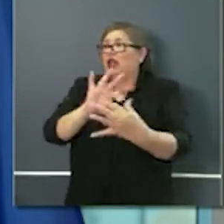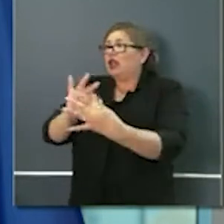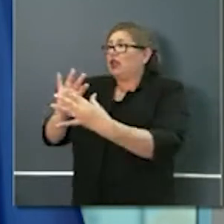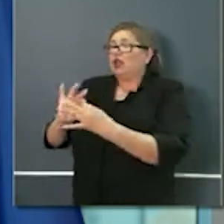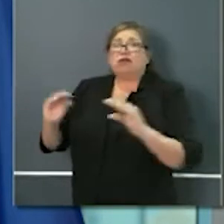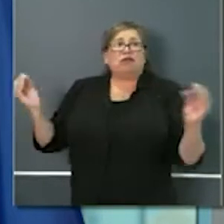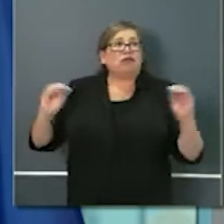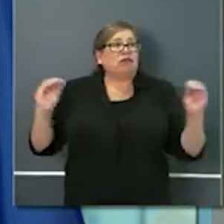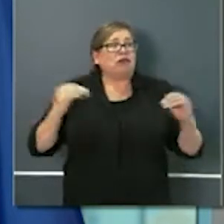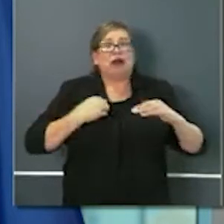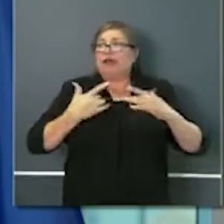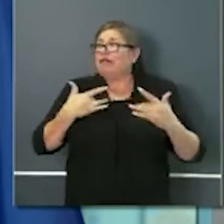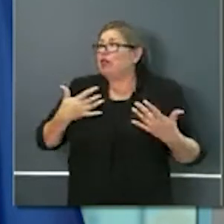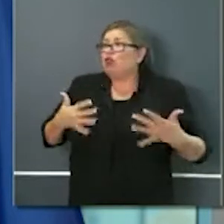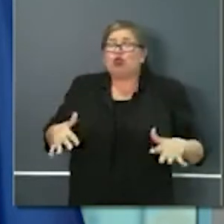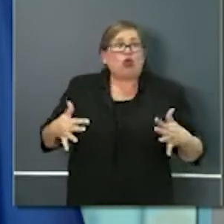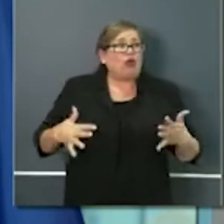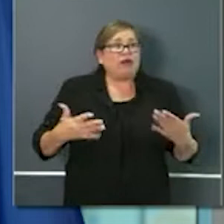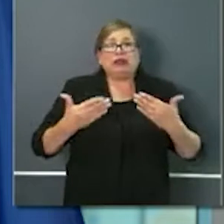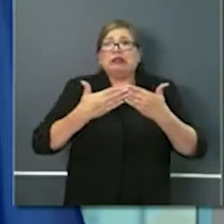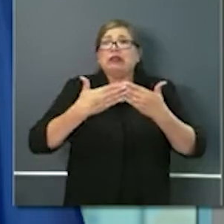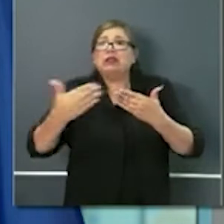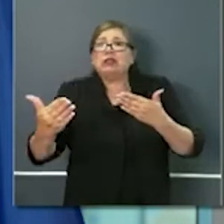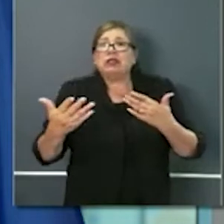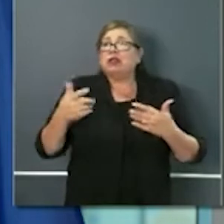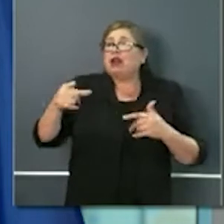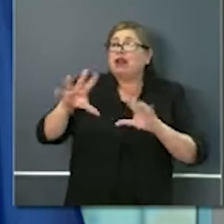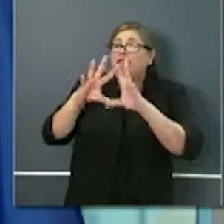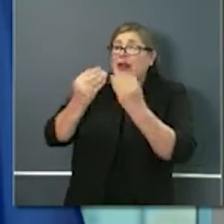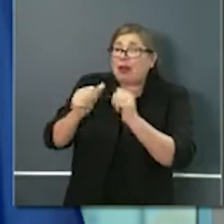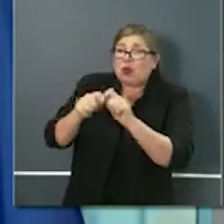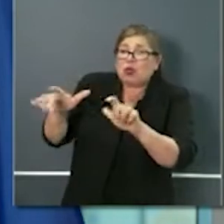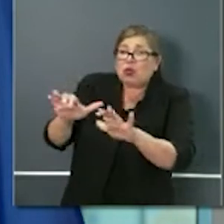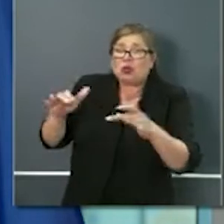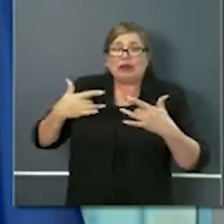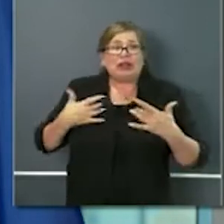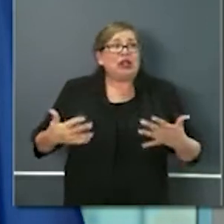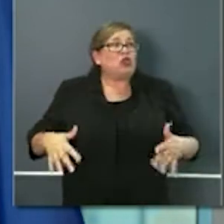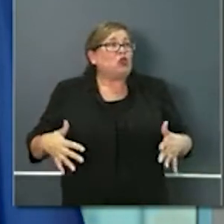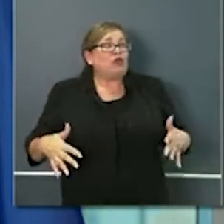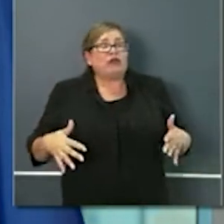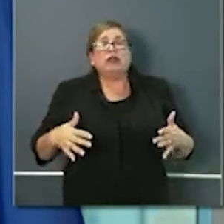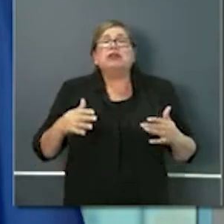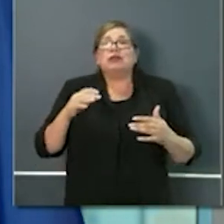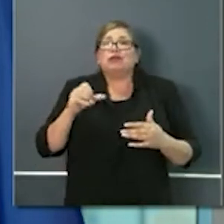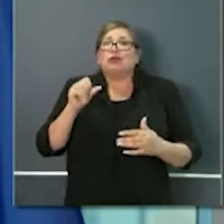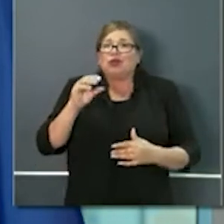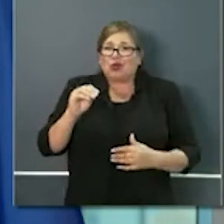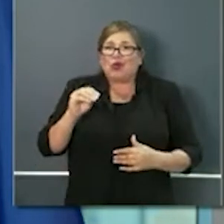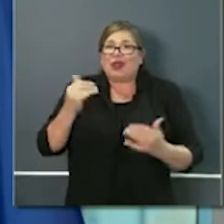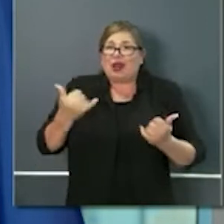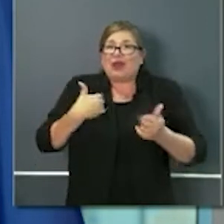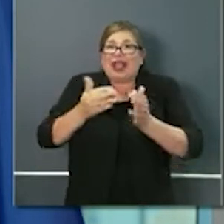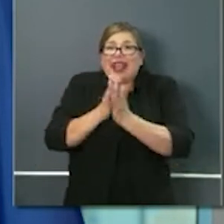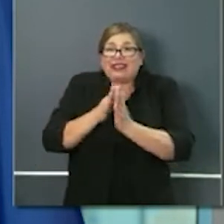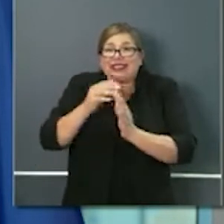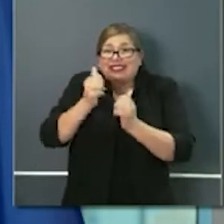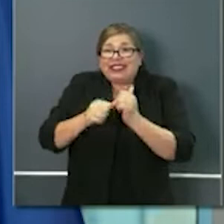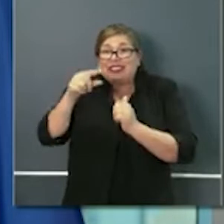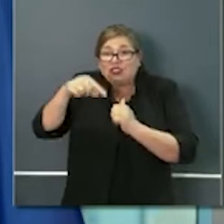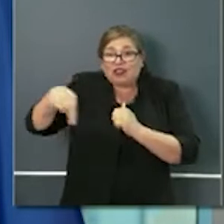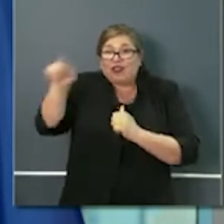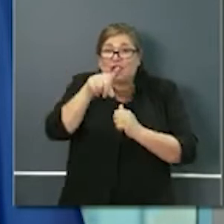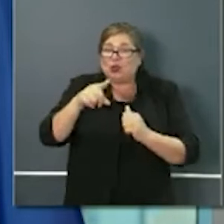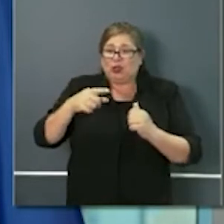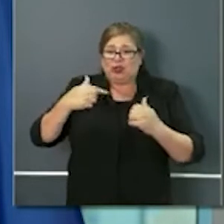world anxious about their life and their loved ones life and so neighbor by neighbor we're asking people to make five calls